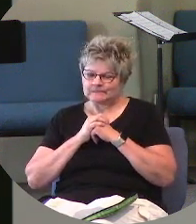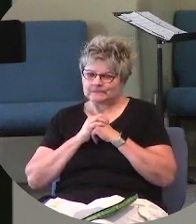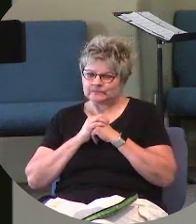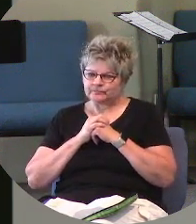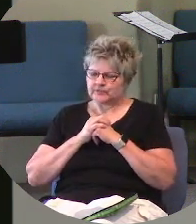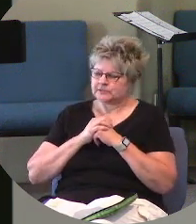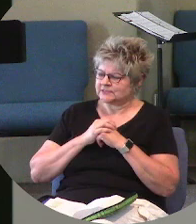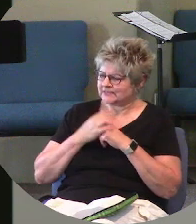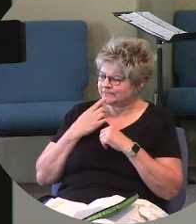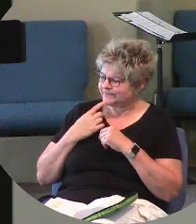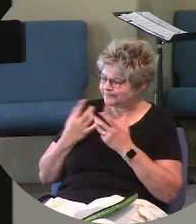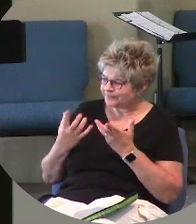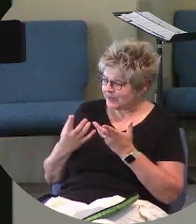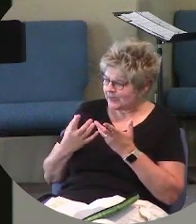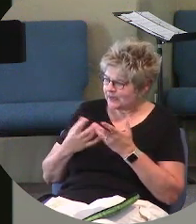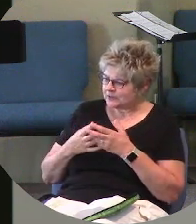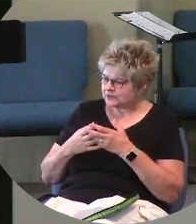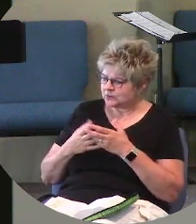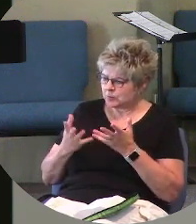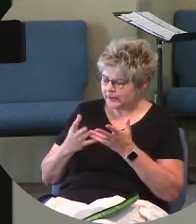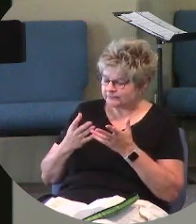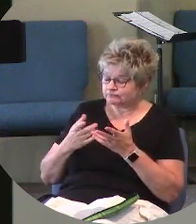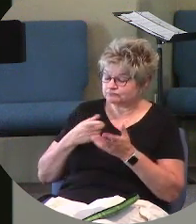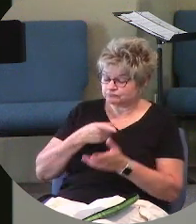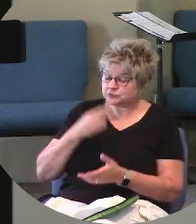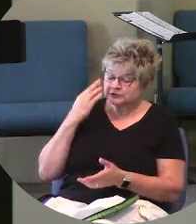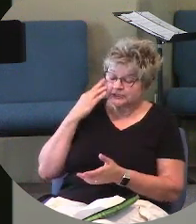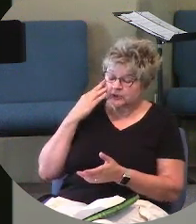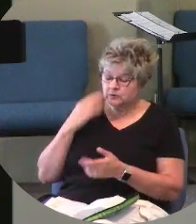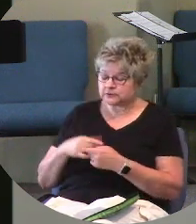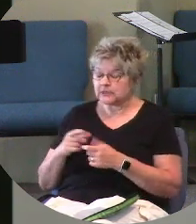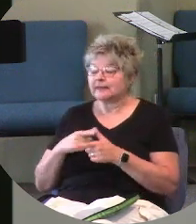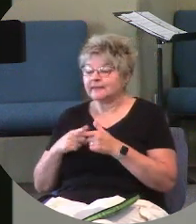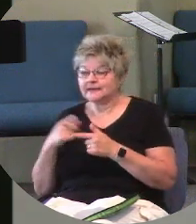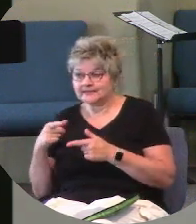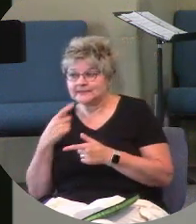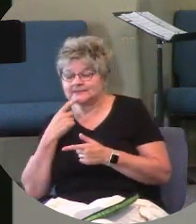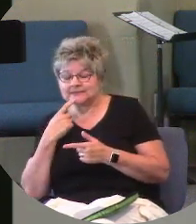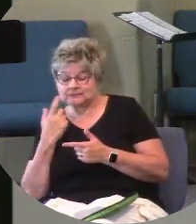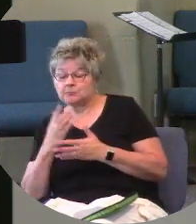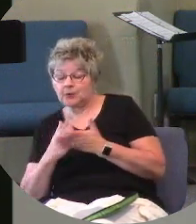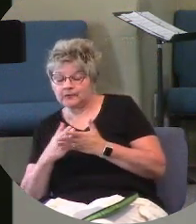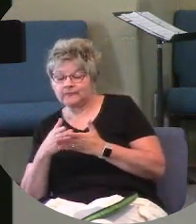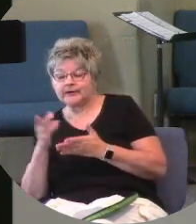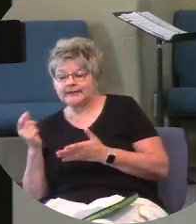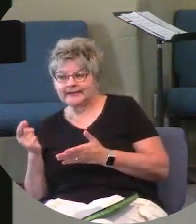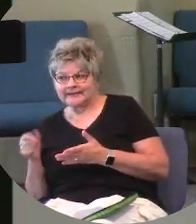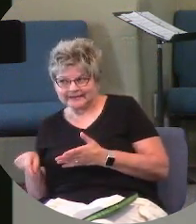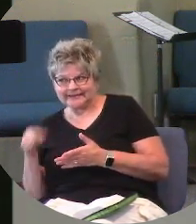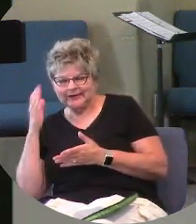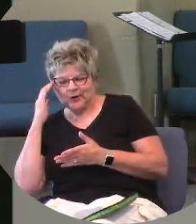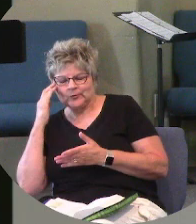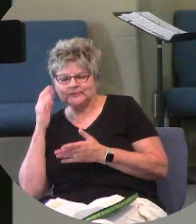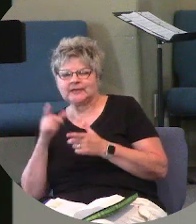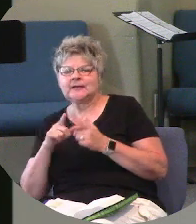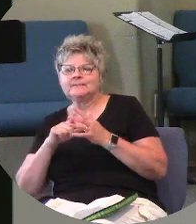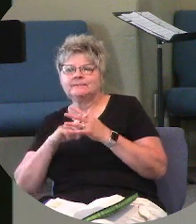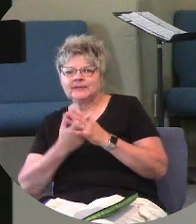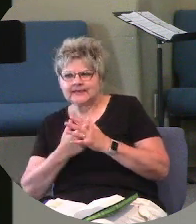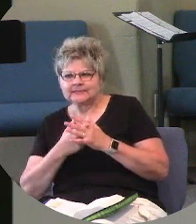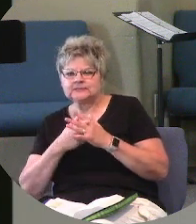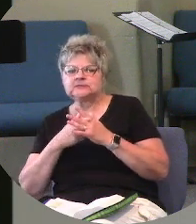And she tells him what she knows, and he imparts part of what he knows, and he begins to